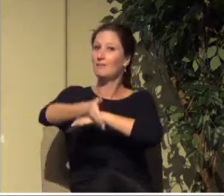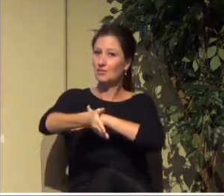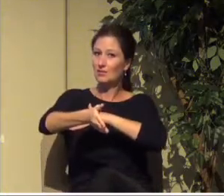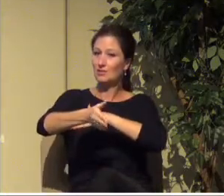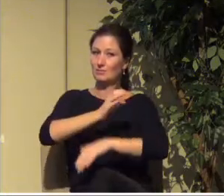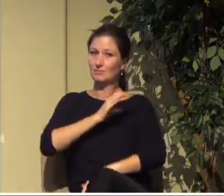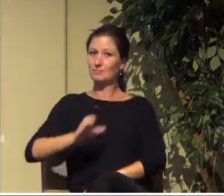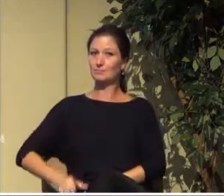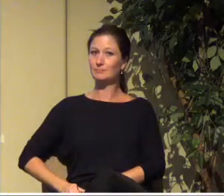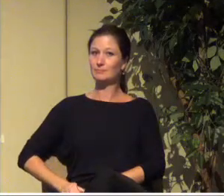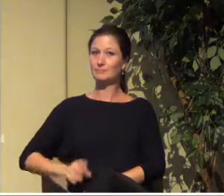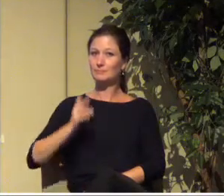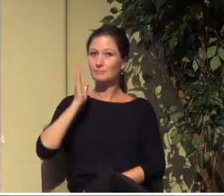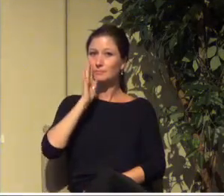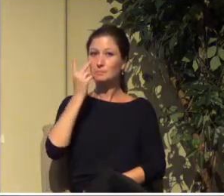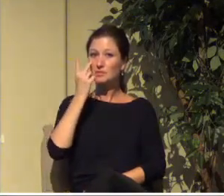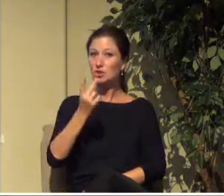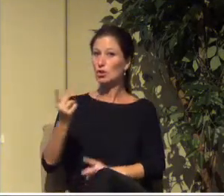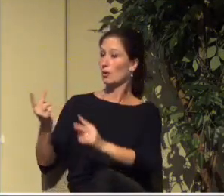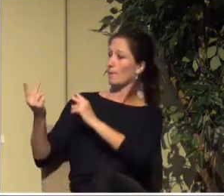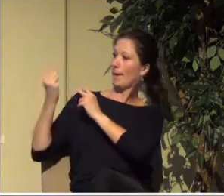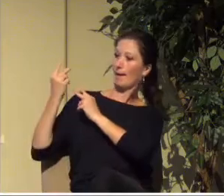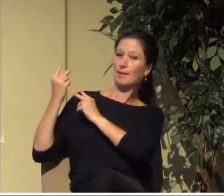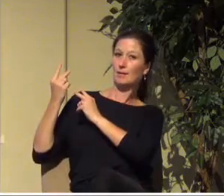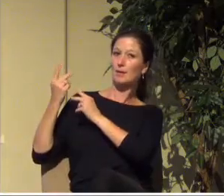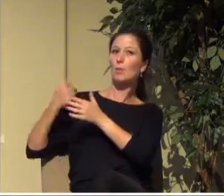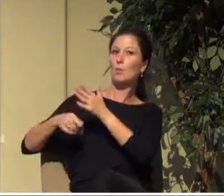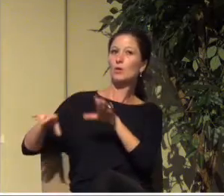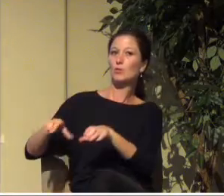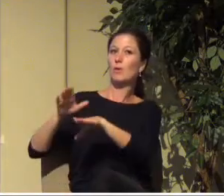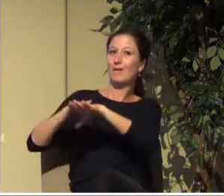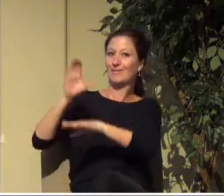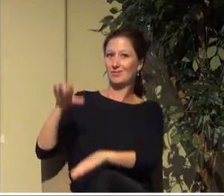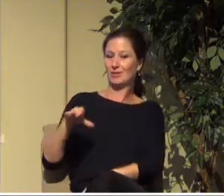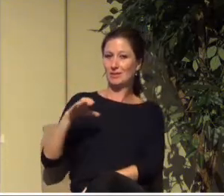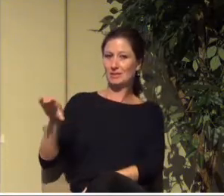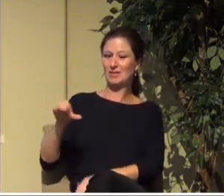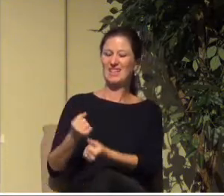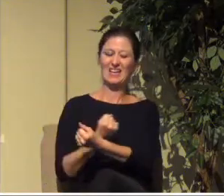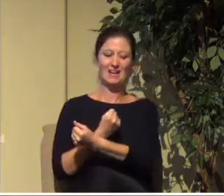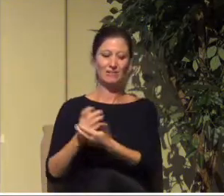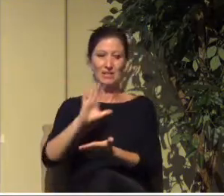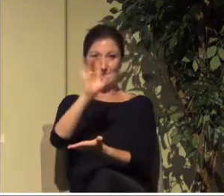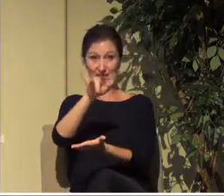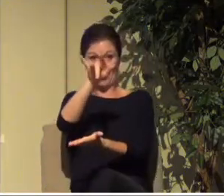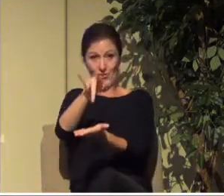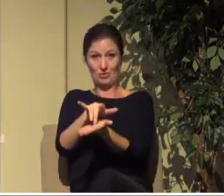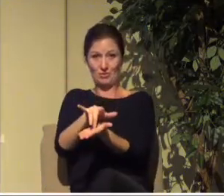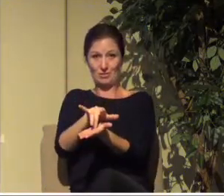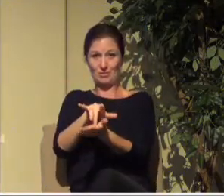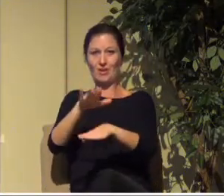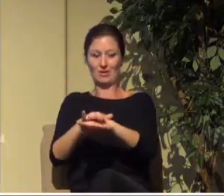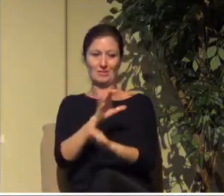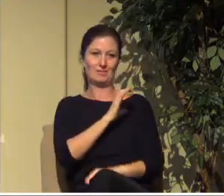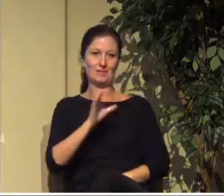Christ looks back on what he has done in the cross and resurrection. Everything centers in Christ. Verse 10.